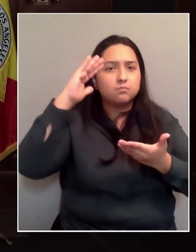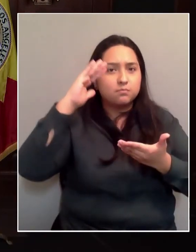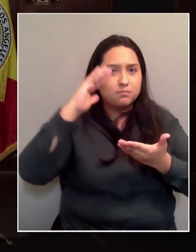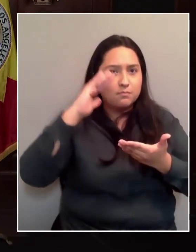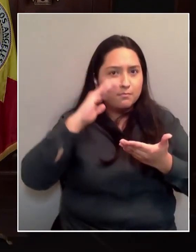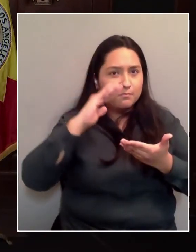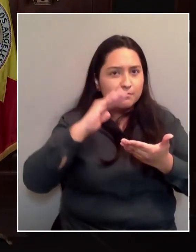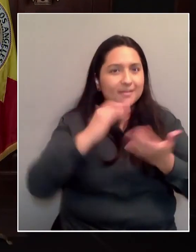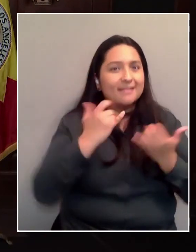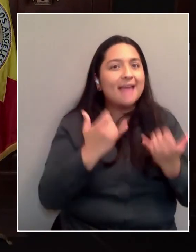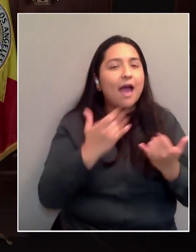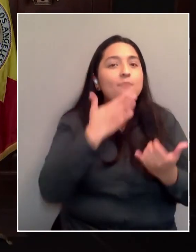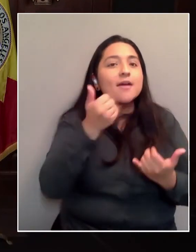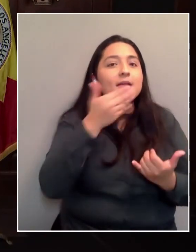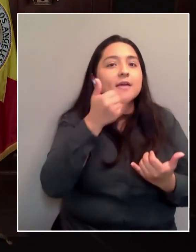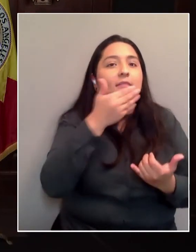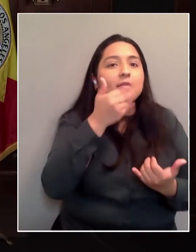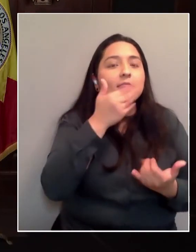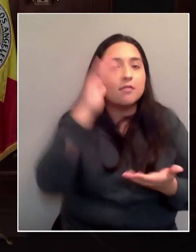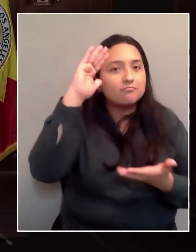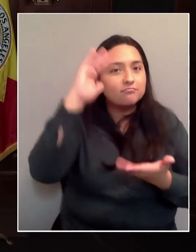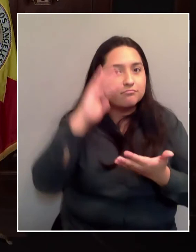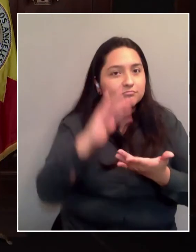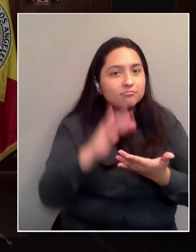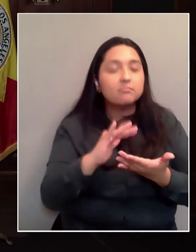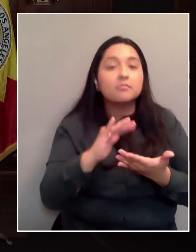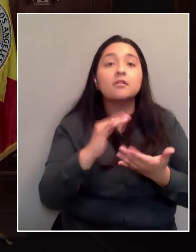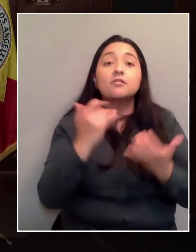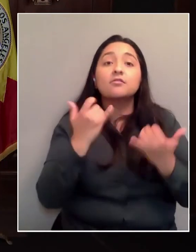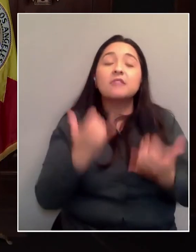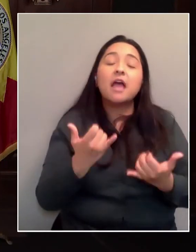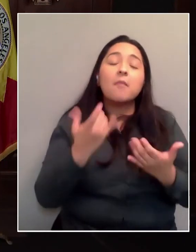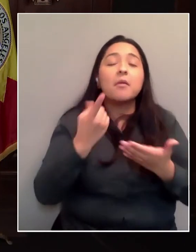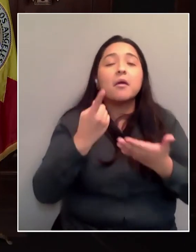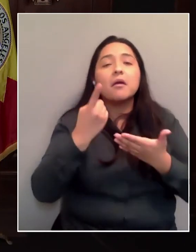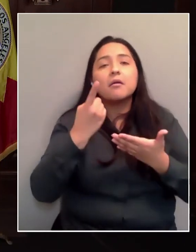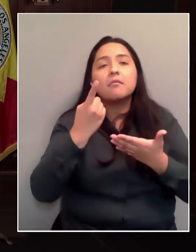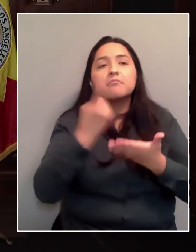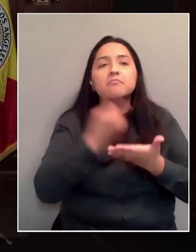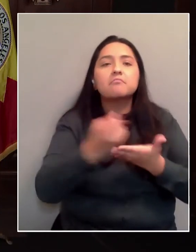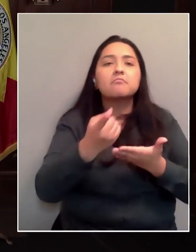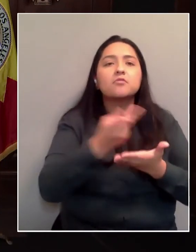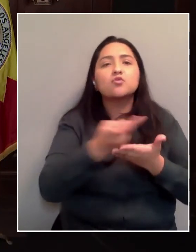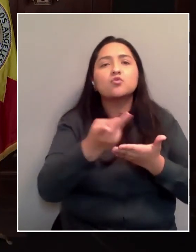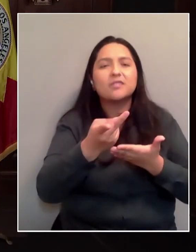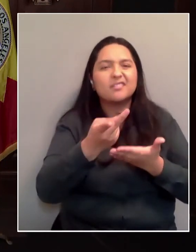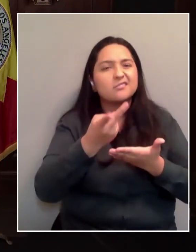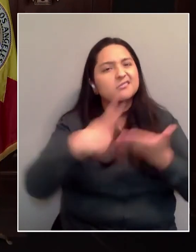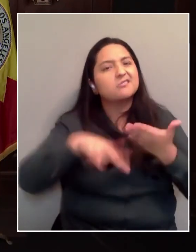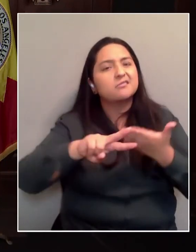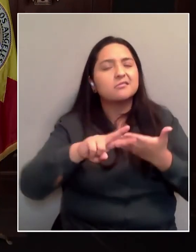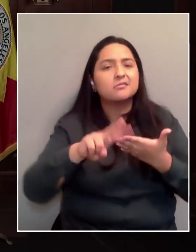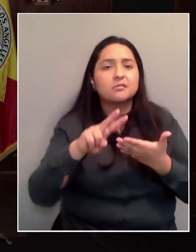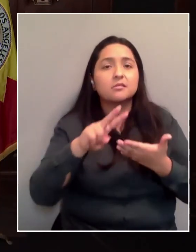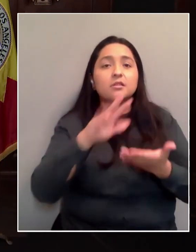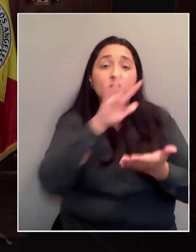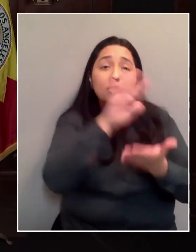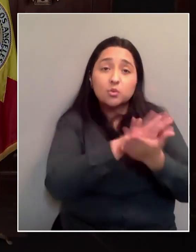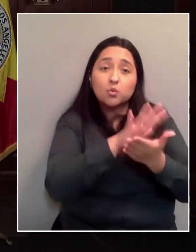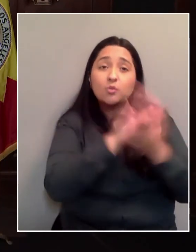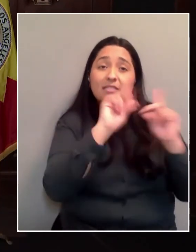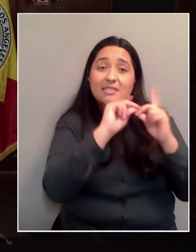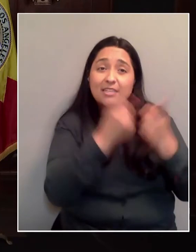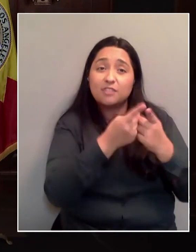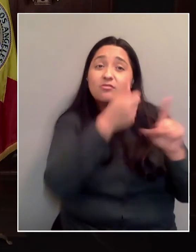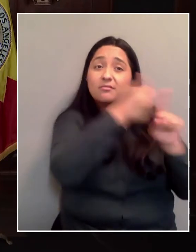una o dos semanas, distritos y escuelas tendrán la opción para